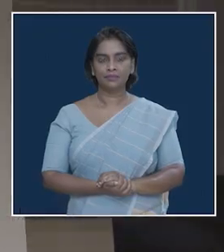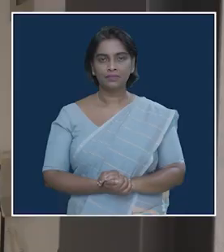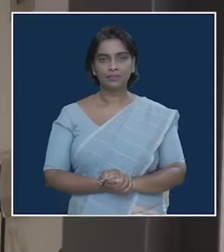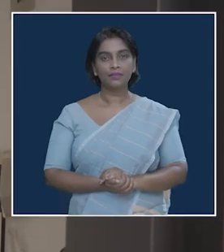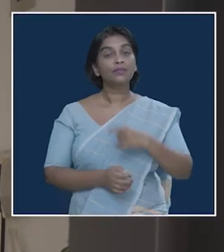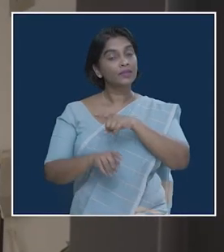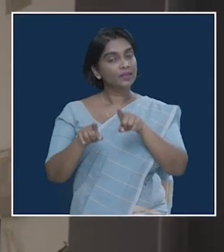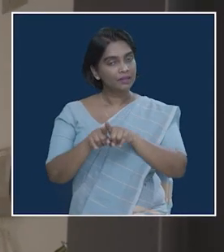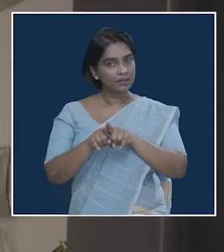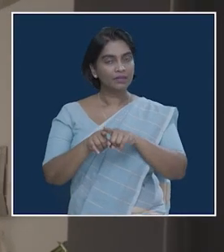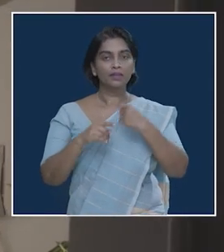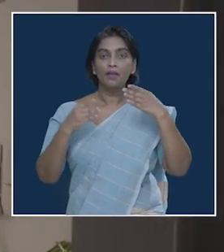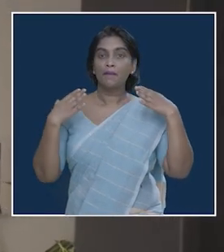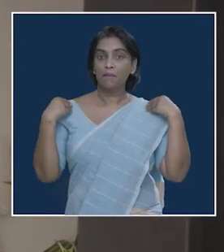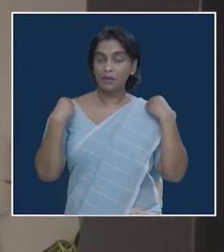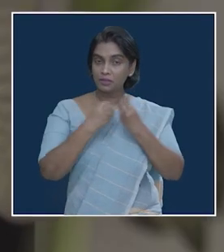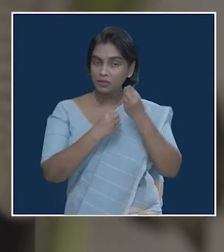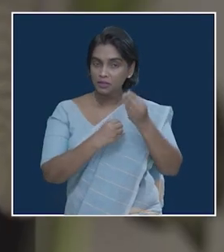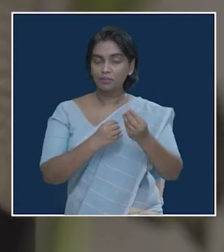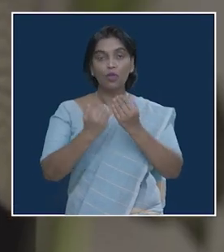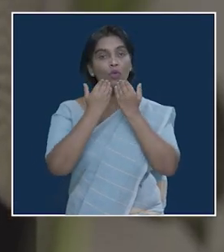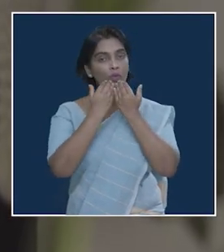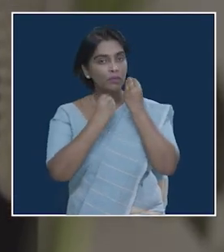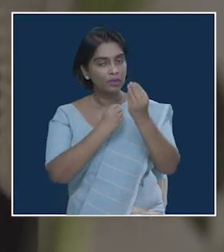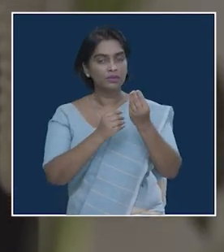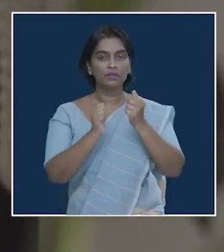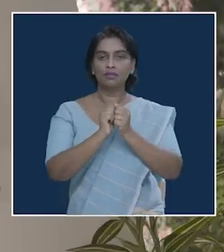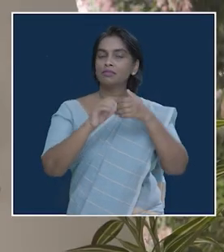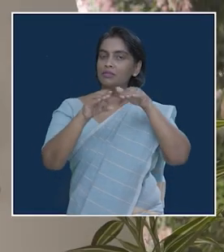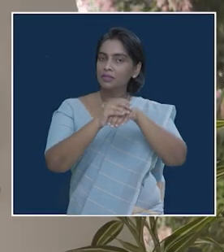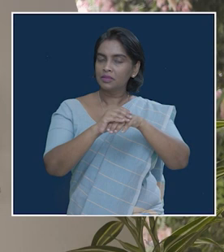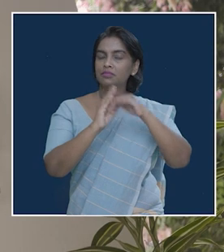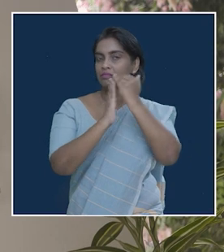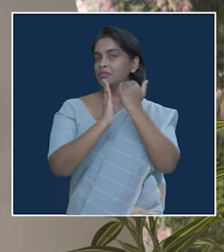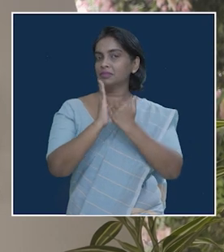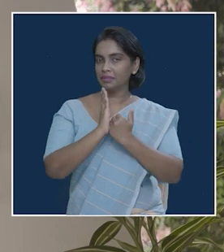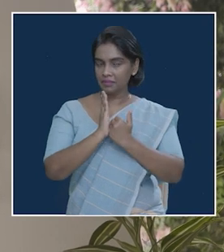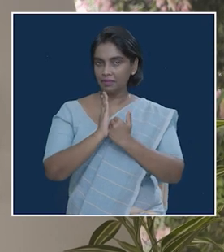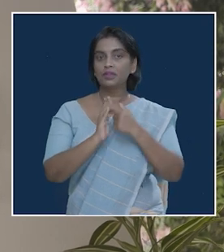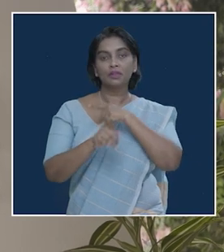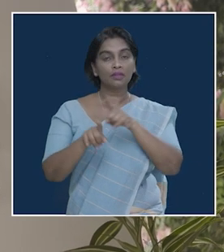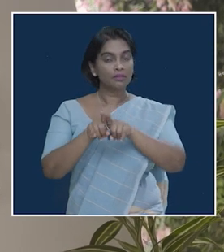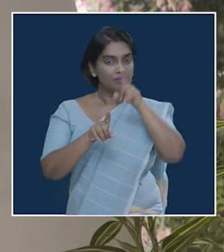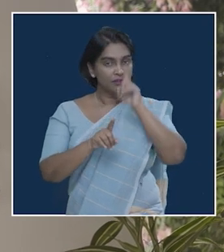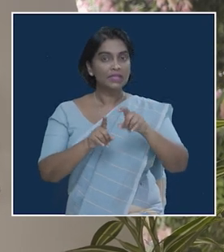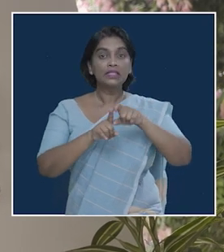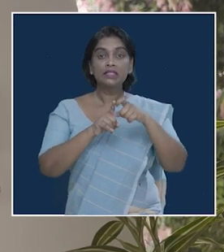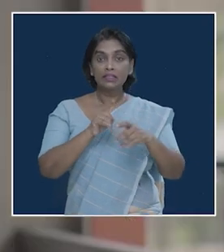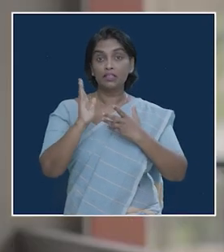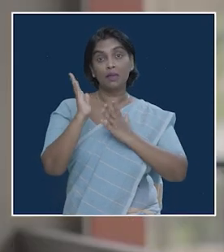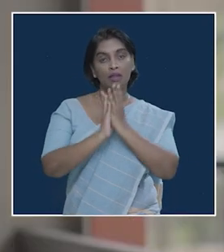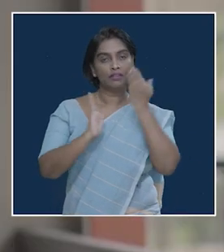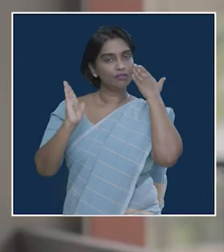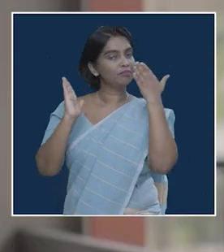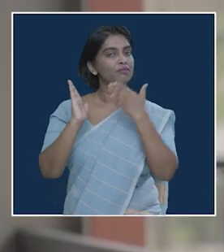In addition, facilitating a consultative legislative reform process with regard to the